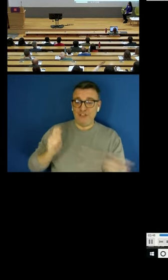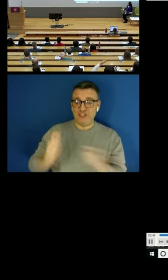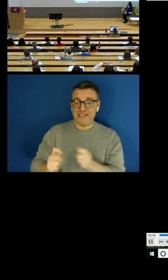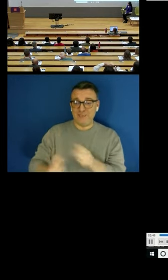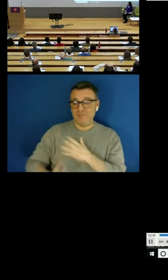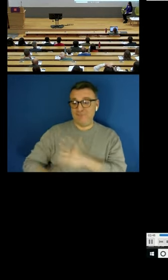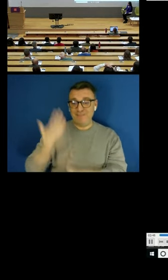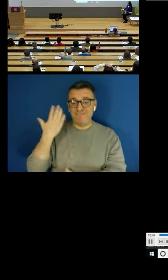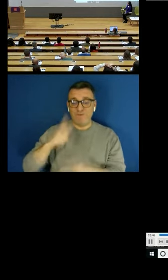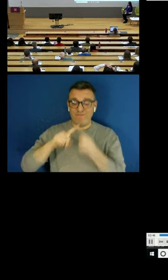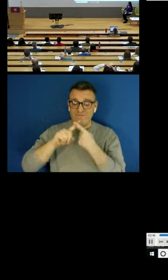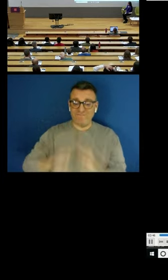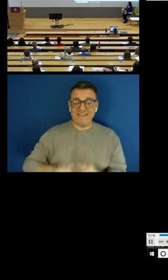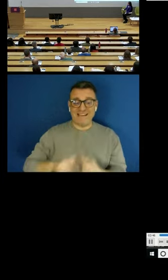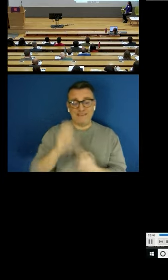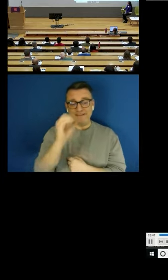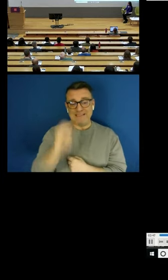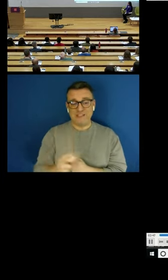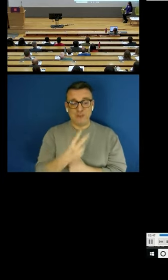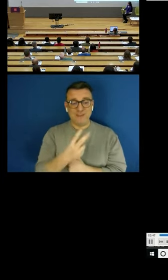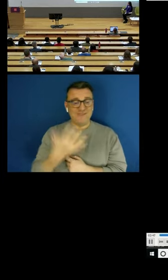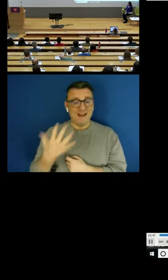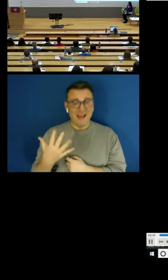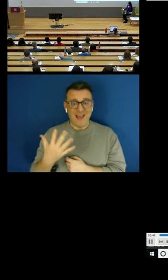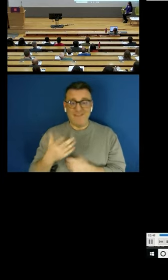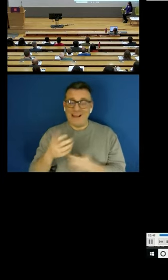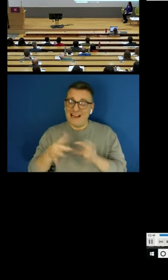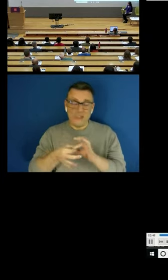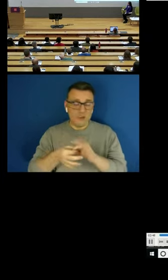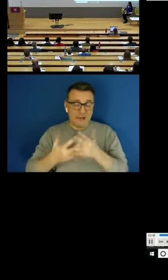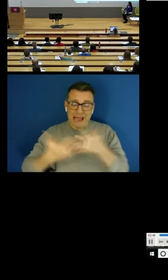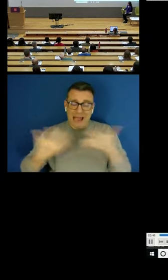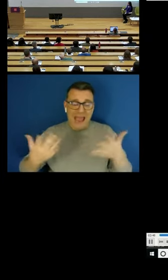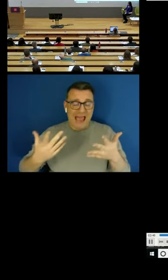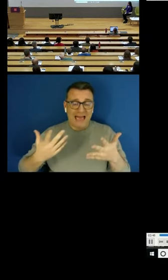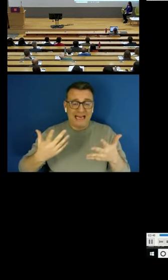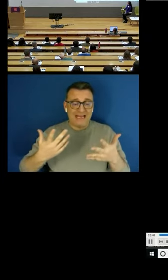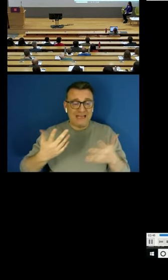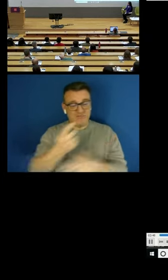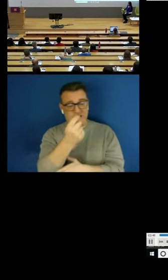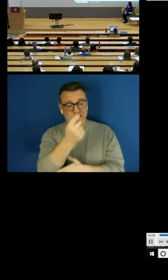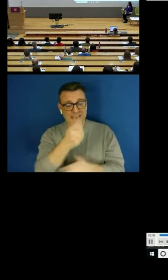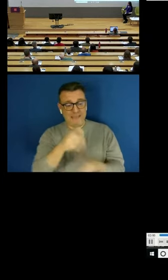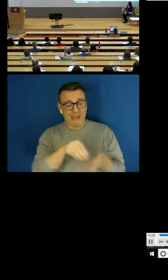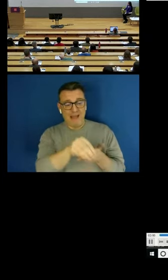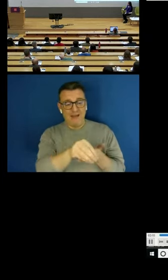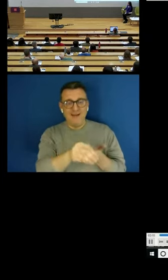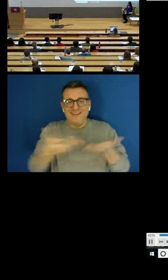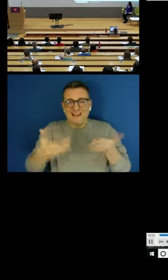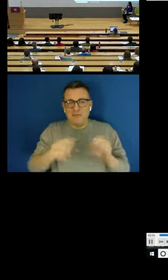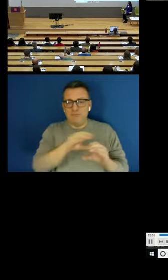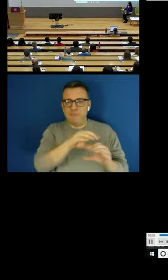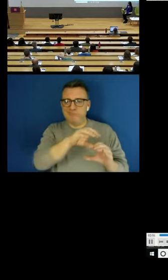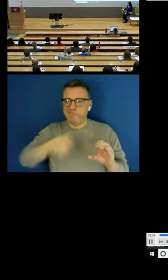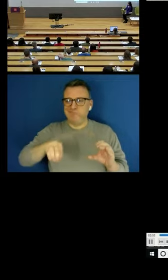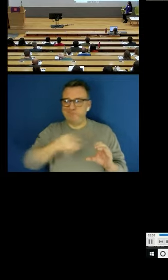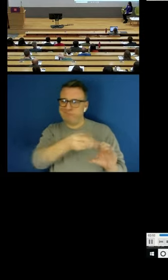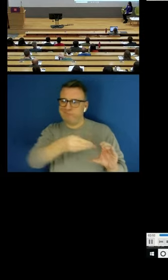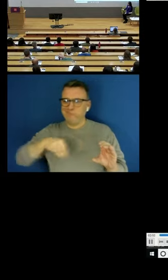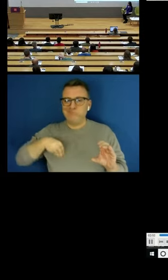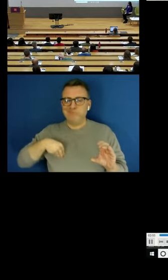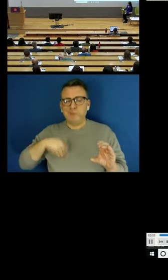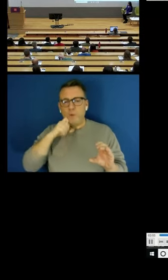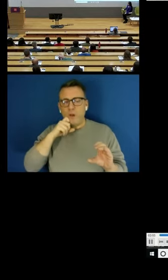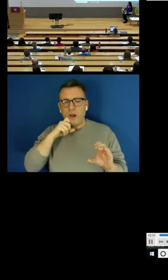commission applied to the fares. Now they're taking more of salary from these